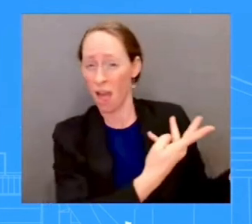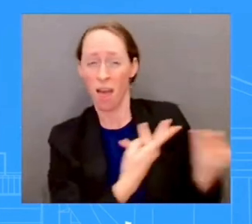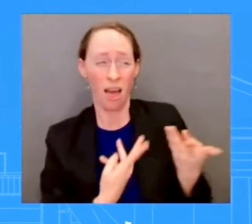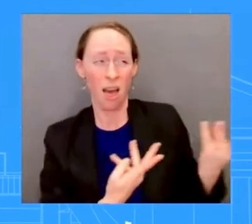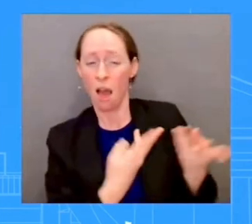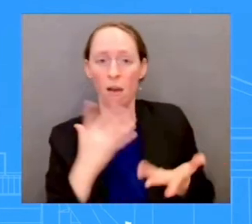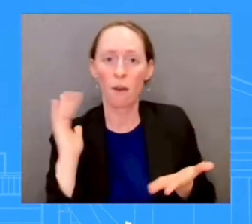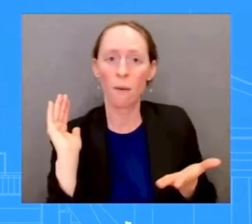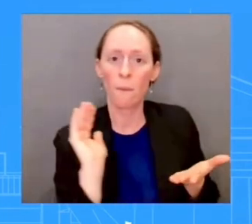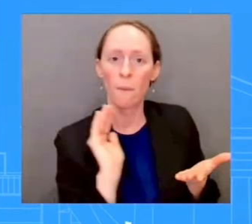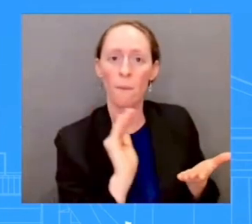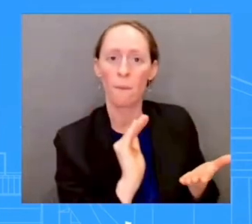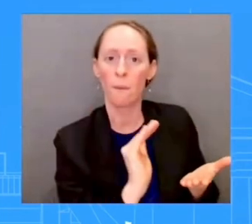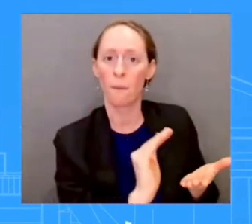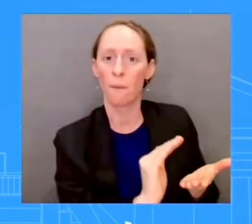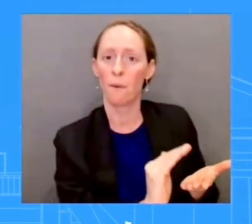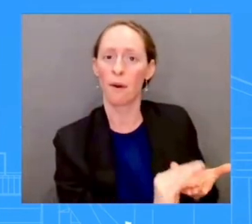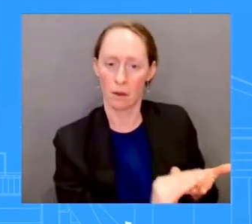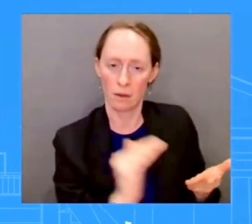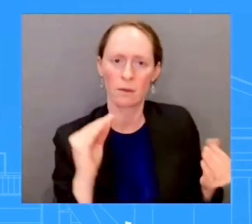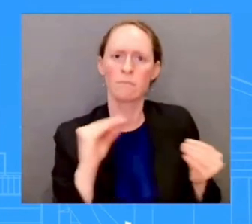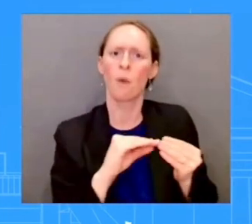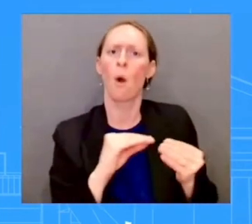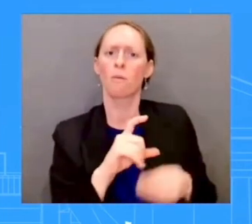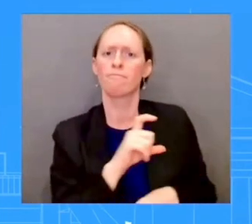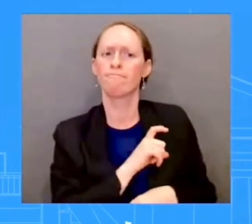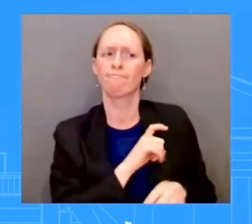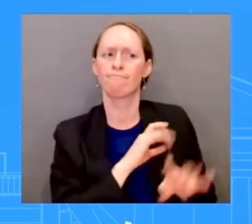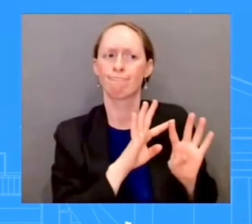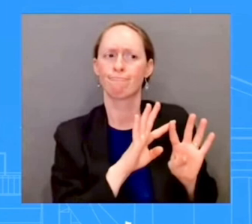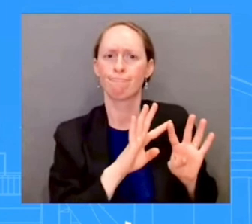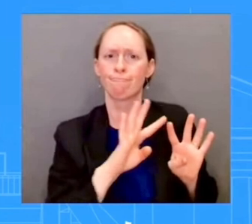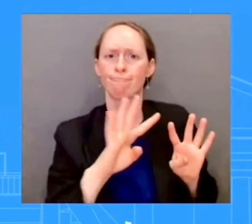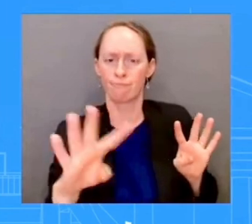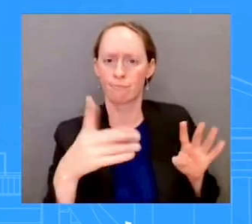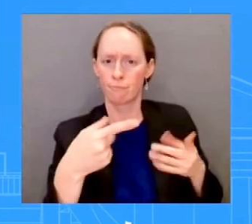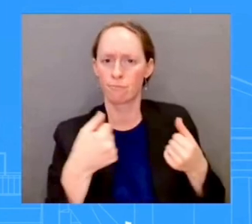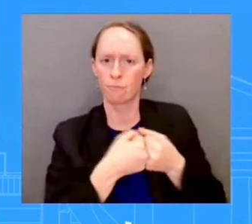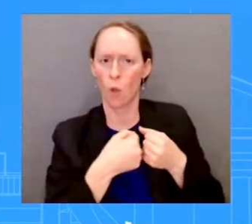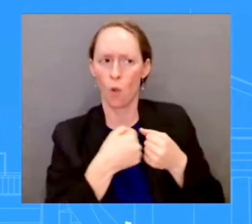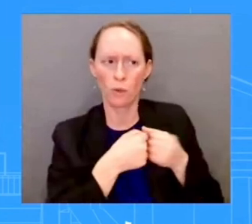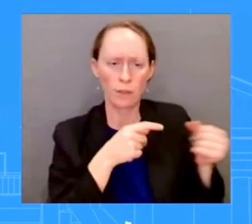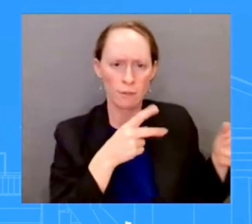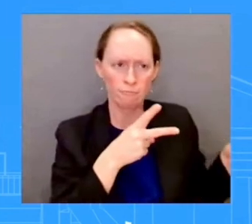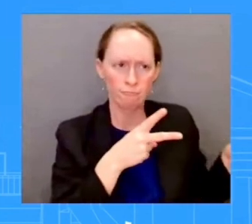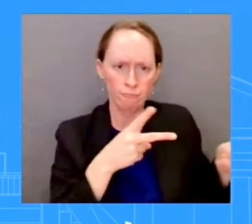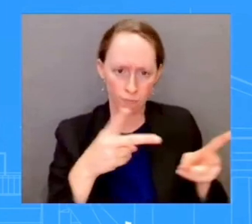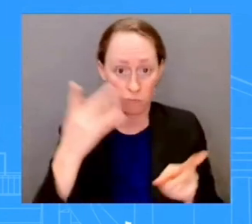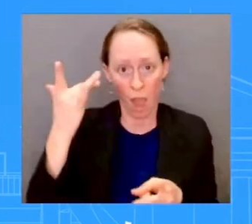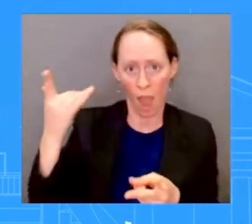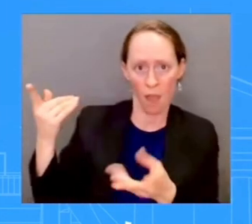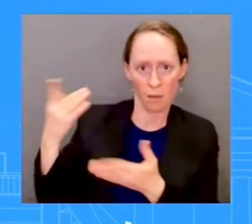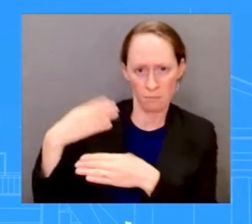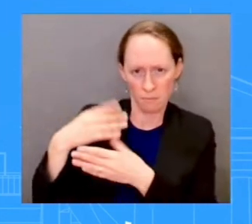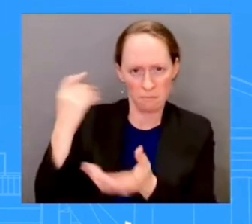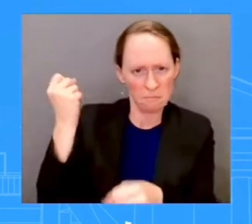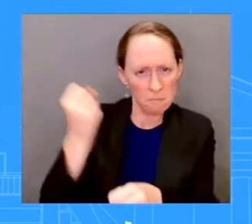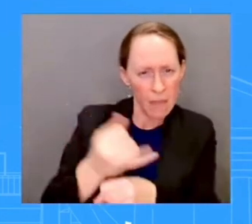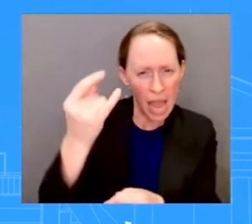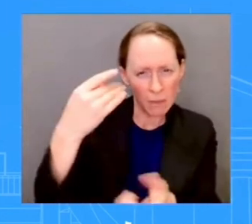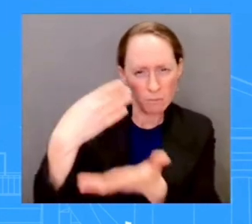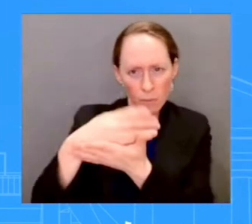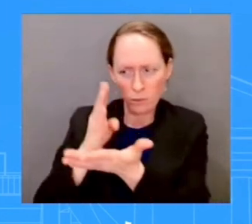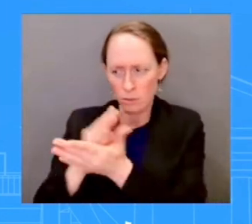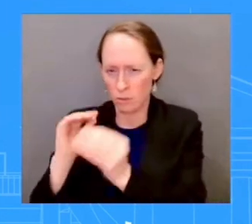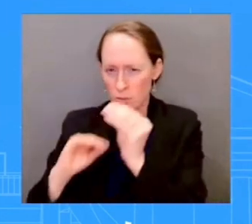this President secured. We brought 21 world leaders on the West Coast, as you all remember, together for the first time to ever